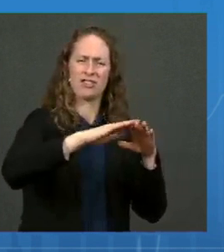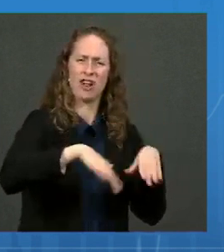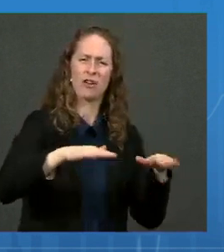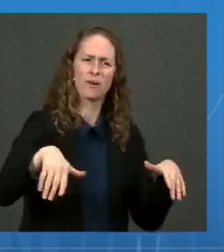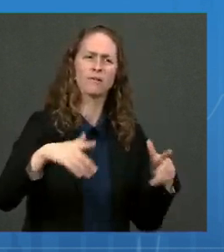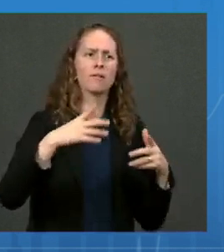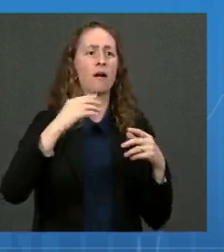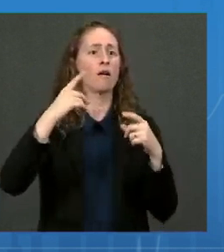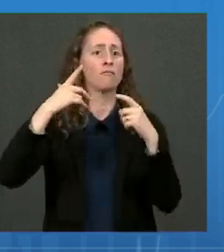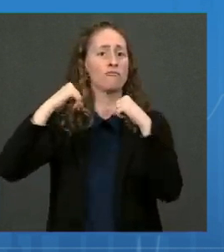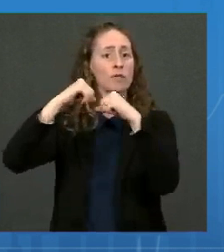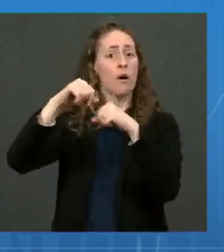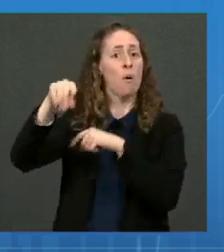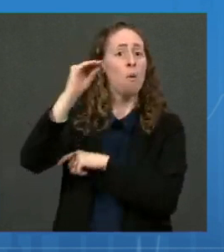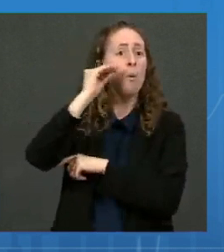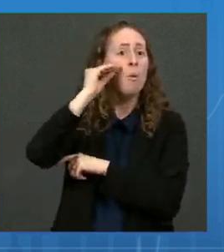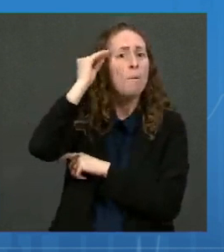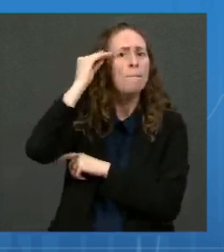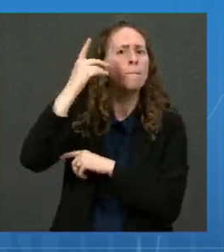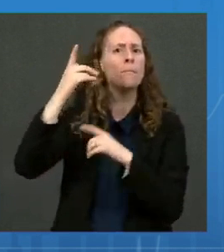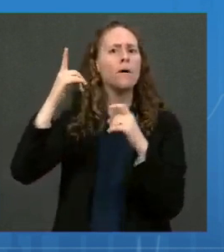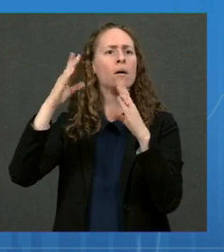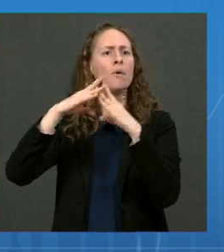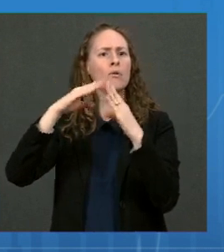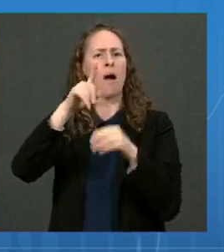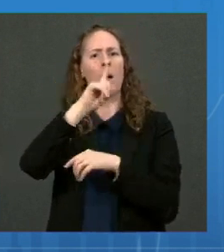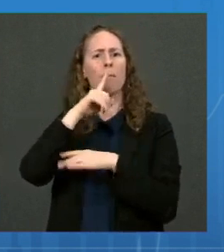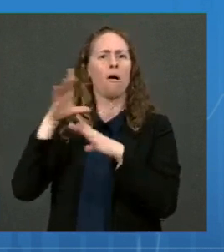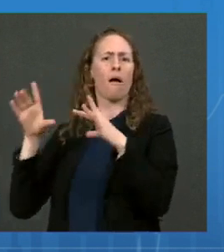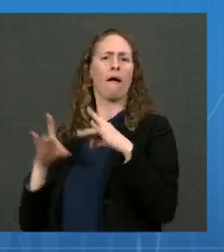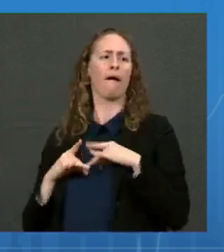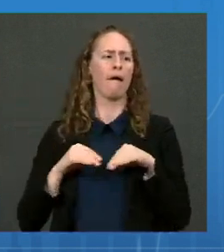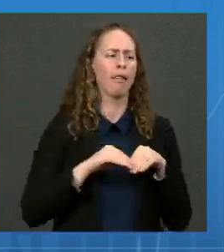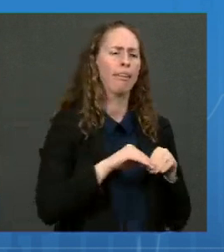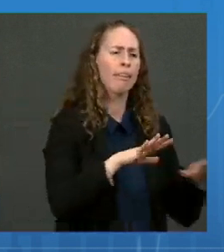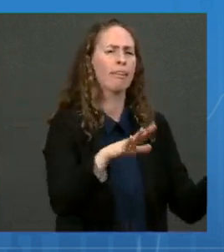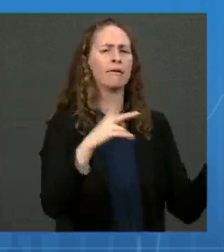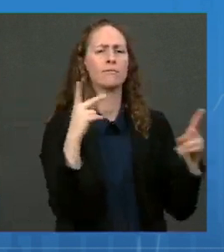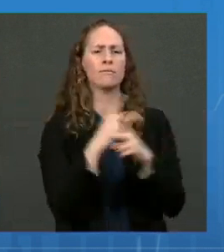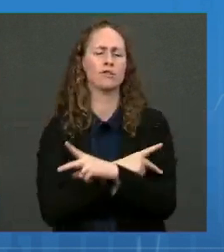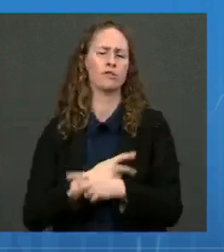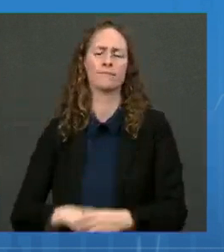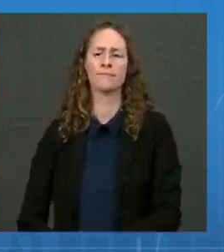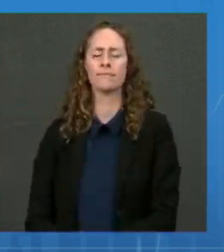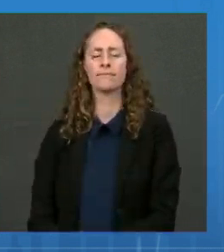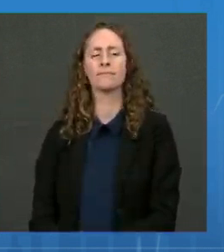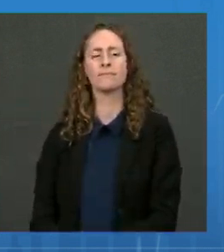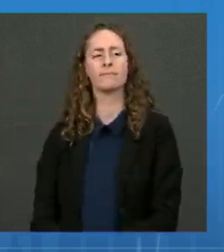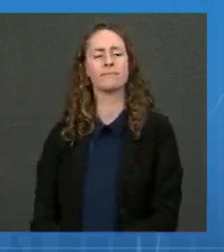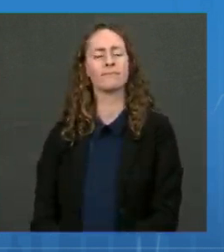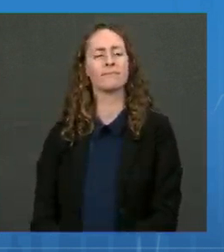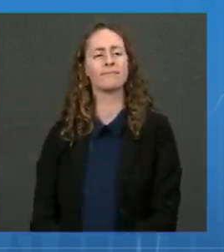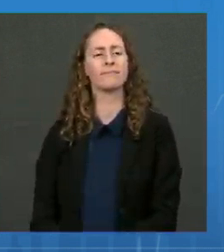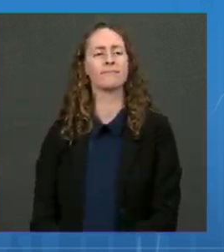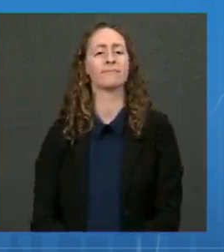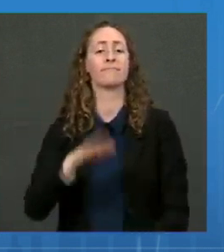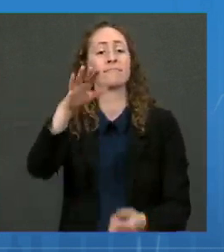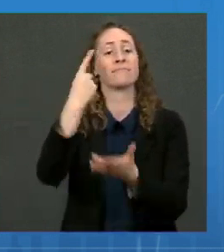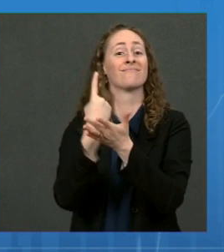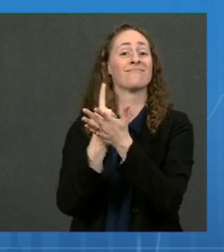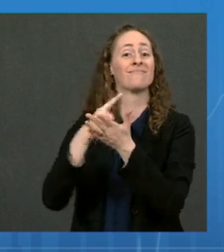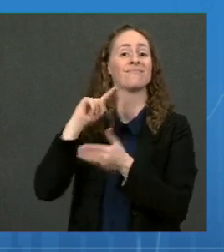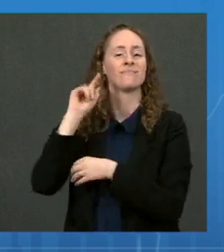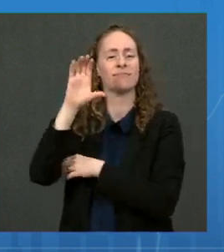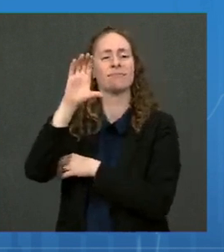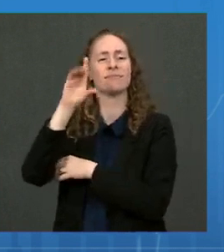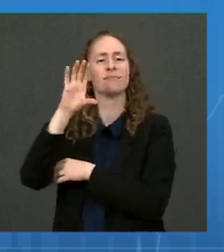home and in the community so they can prevent COVID-19 from entering schools in the first place. Last week, CDC led a study that was